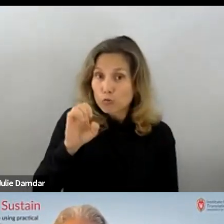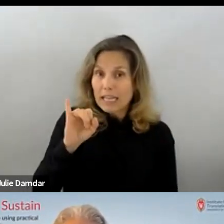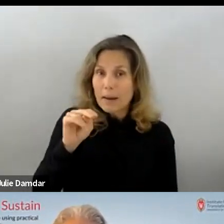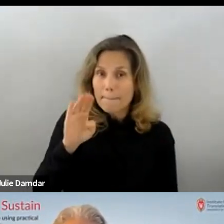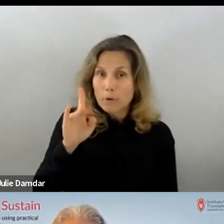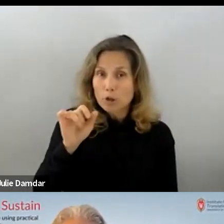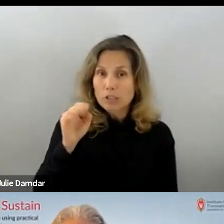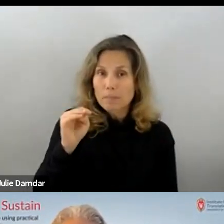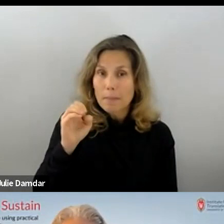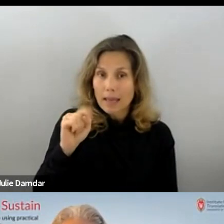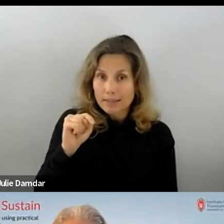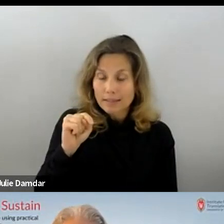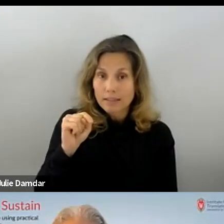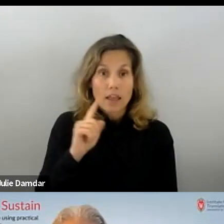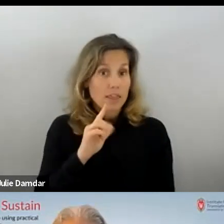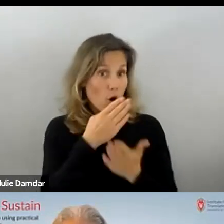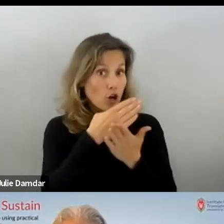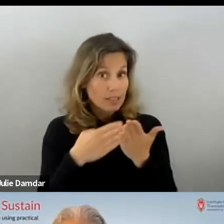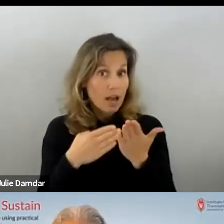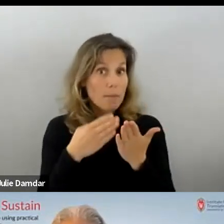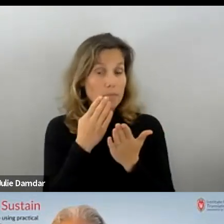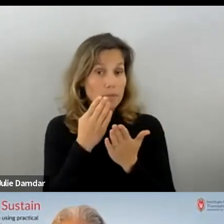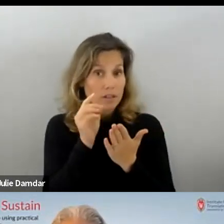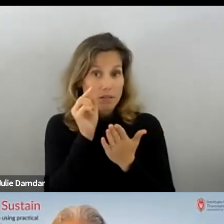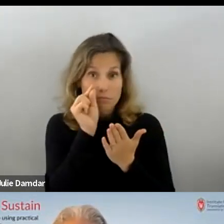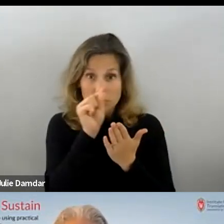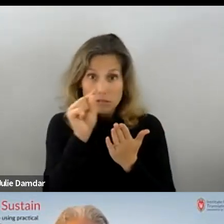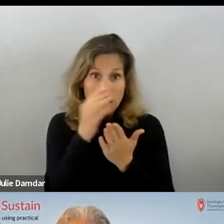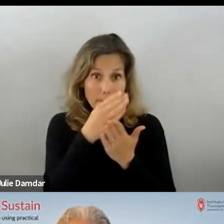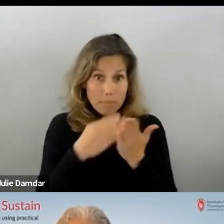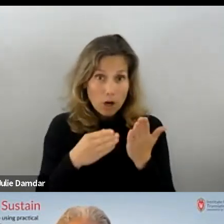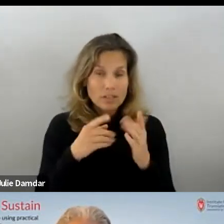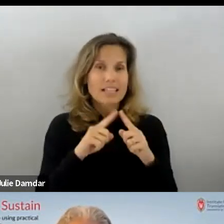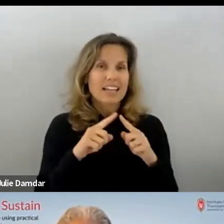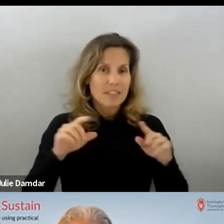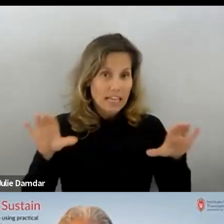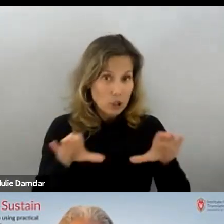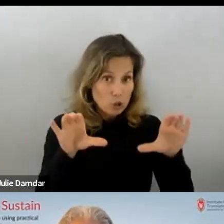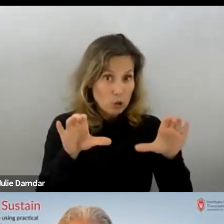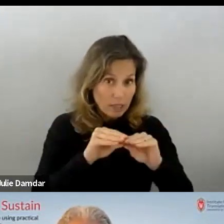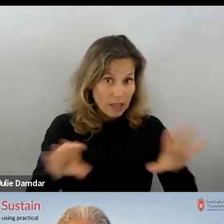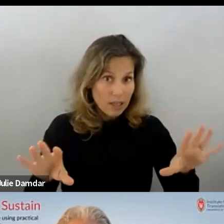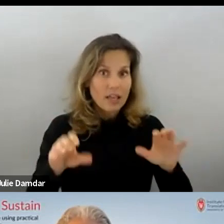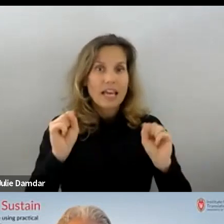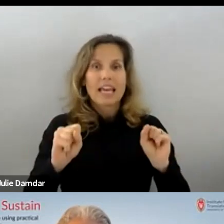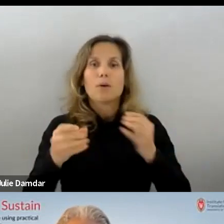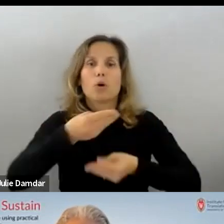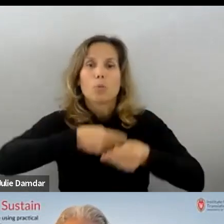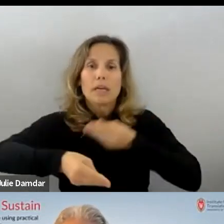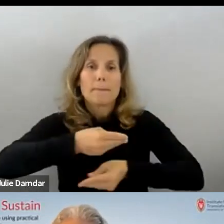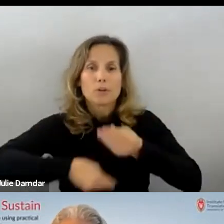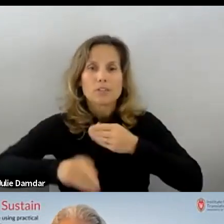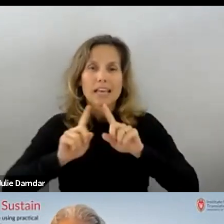implementation strategies that if conducted by one personnel versus another personnel, it's going to reimburse at a different rate.